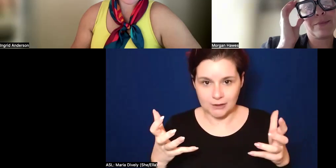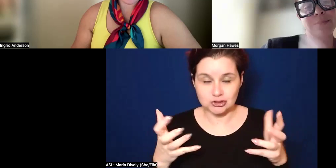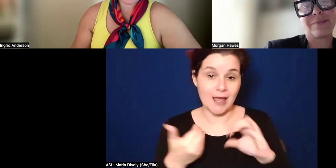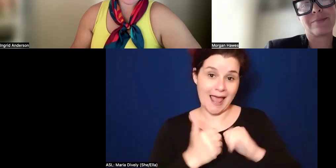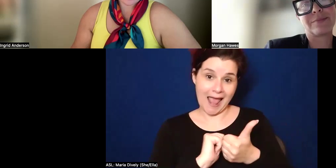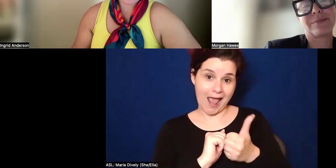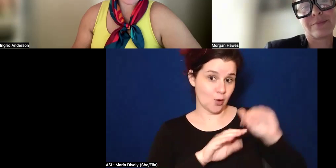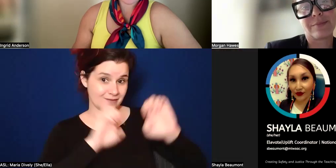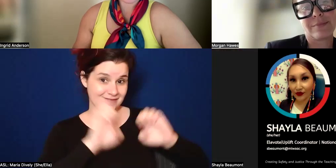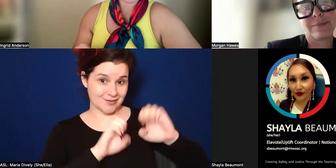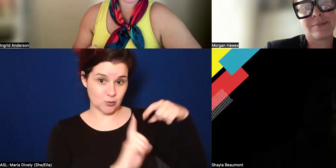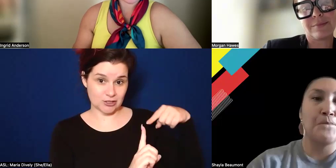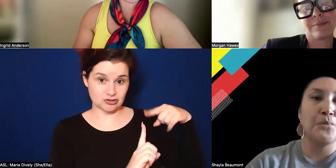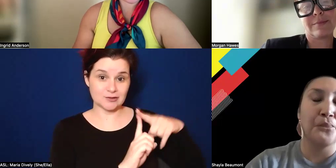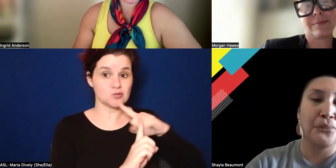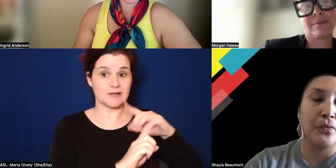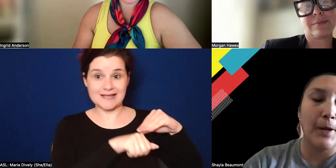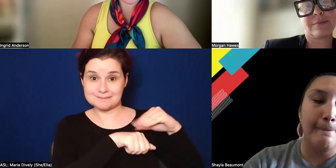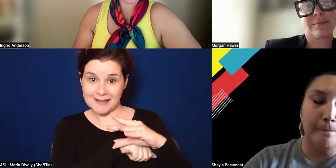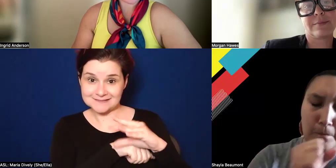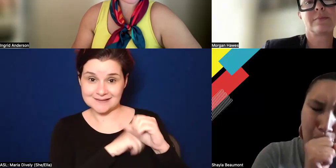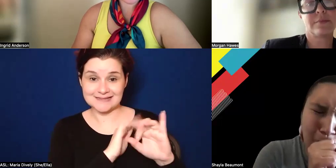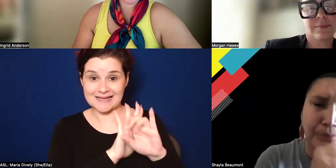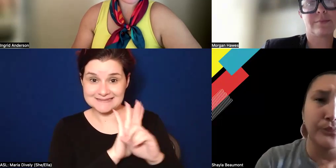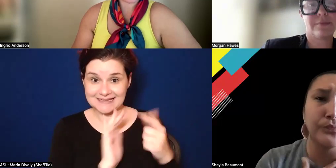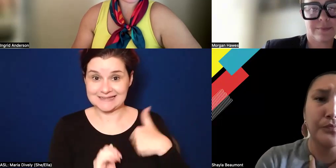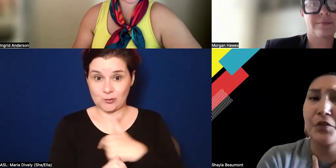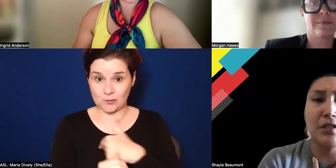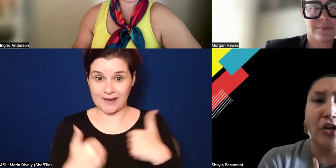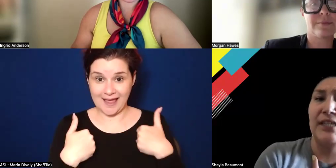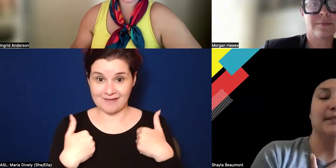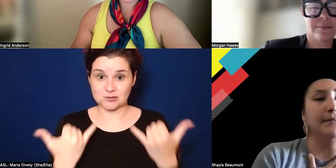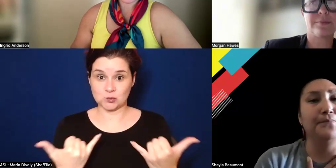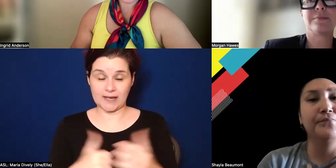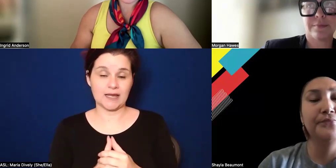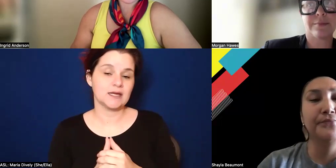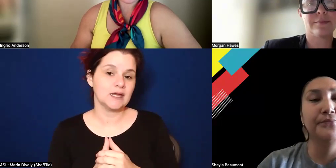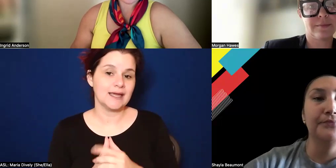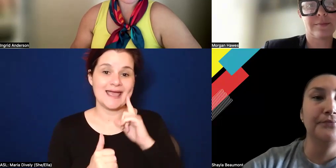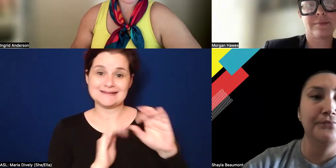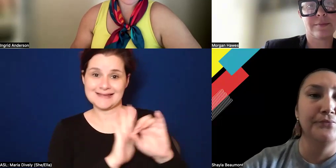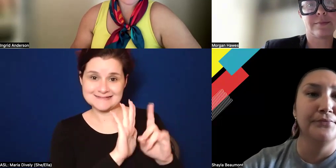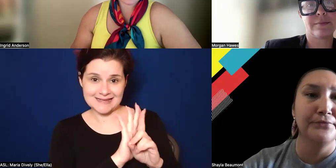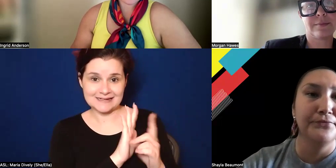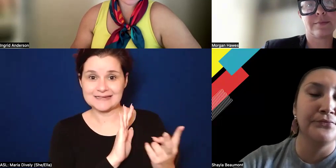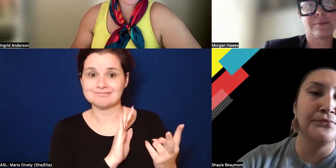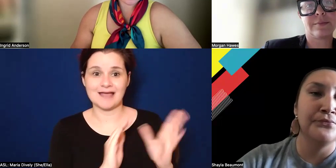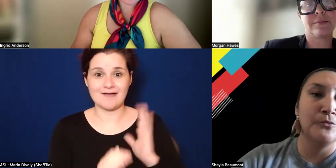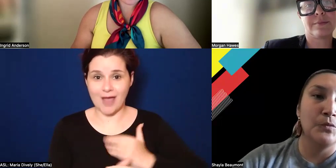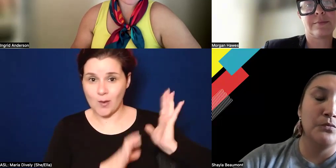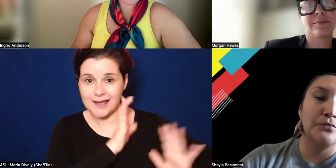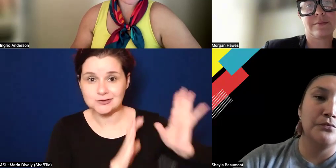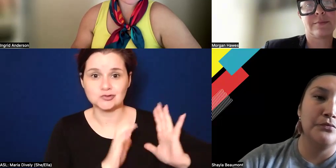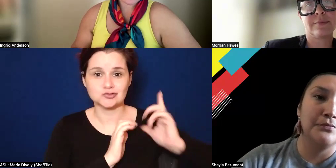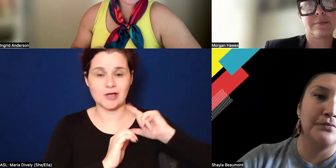evaluation has impacted the identities that we carry today and the identities of, of our ancestors,